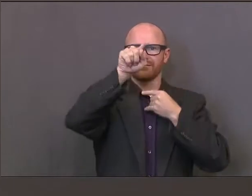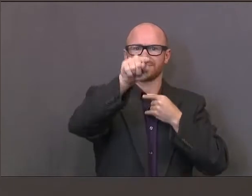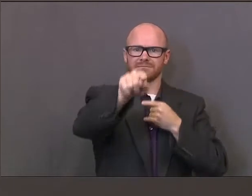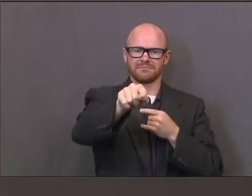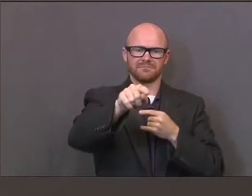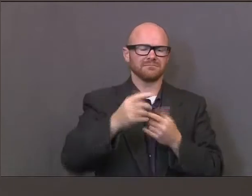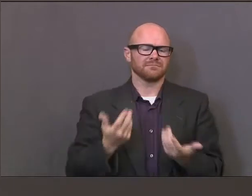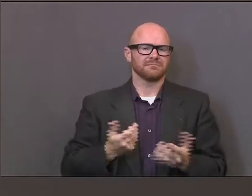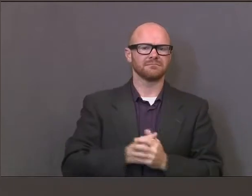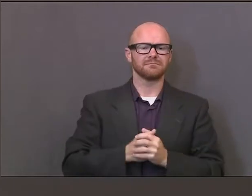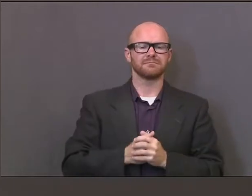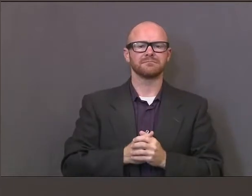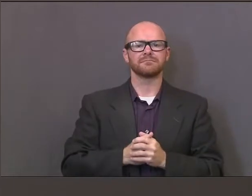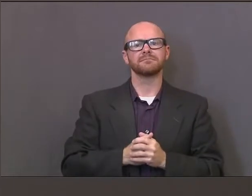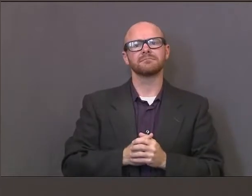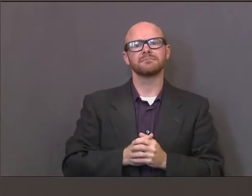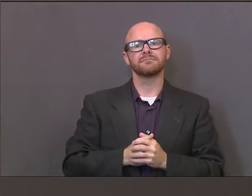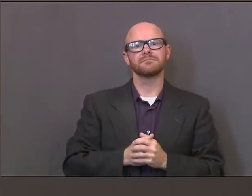transmitted through.